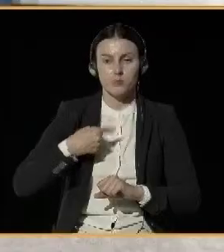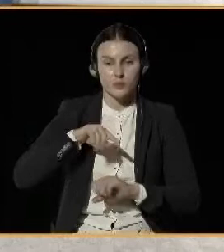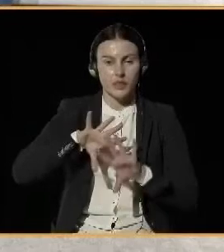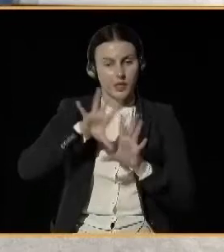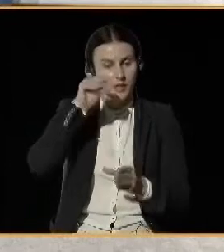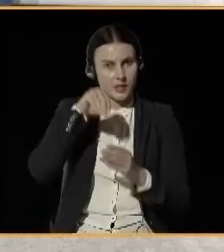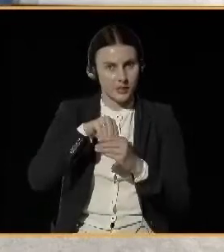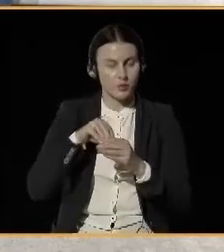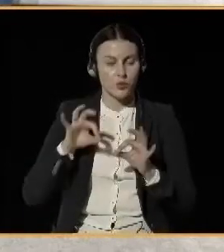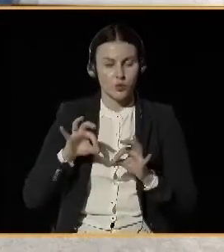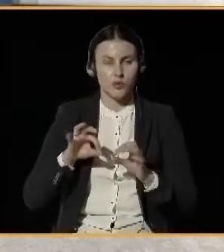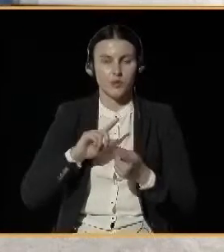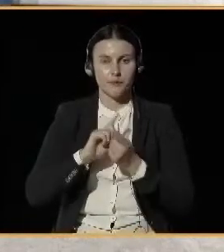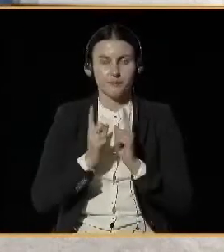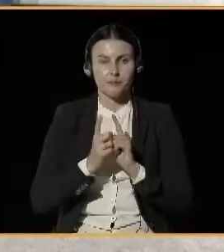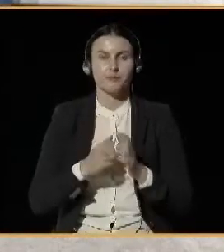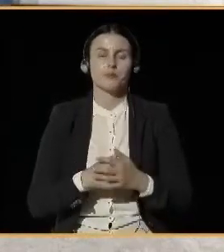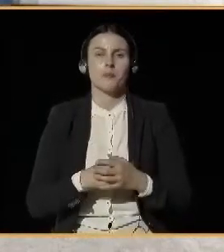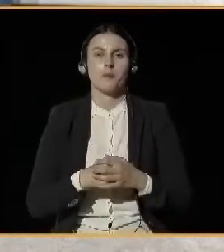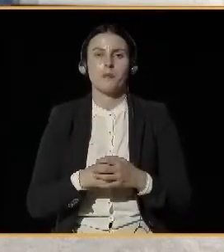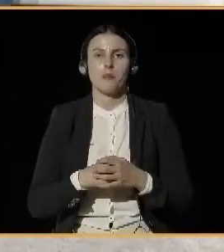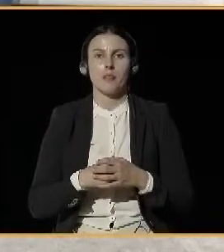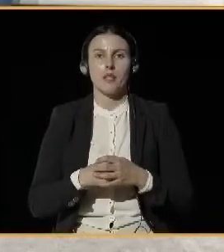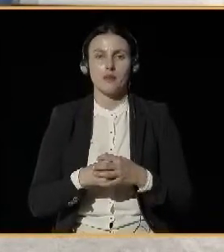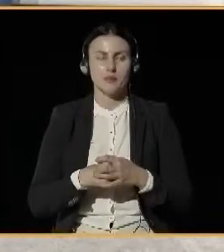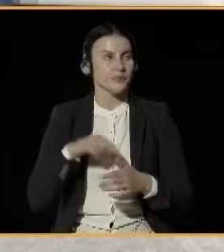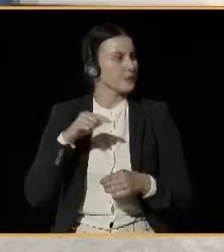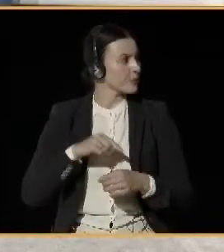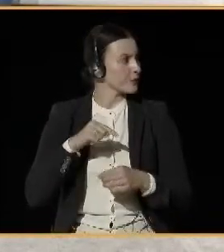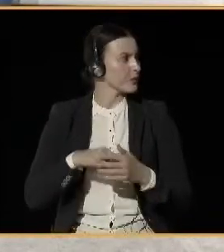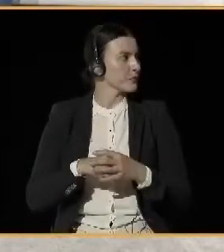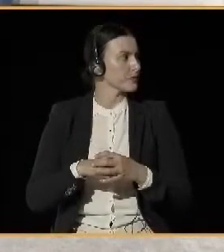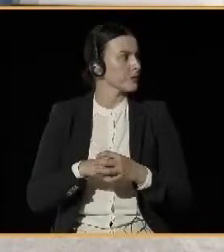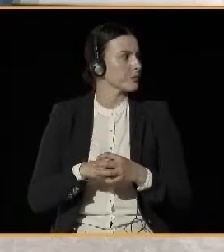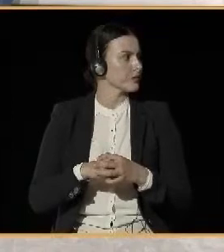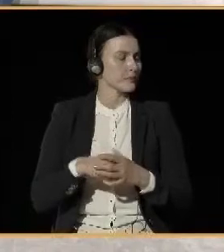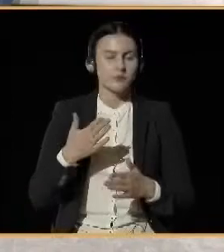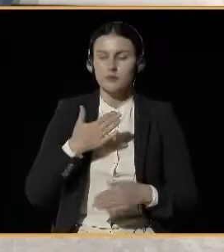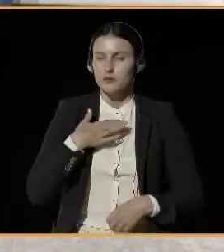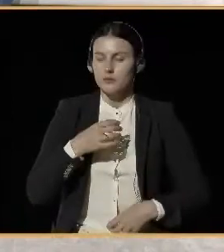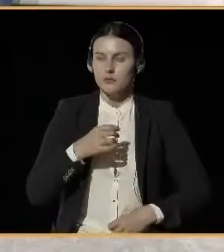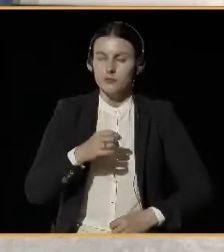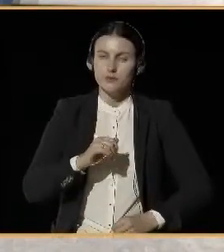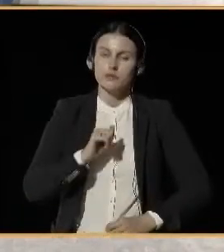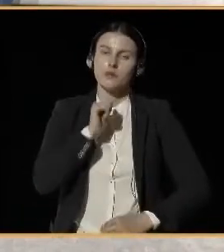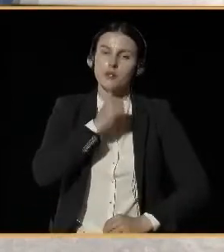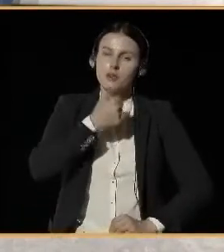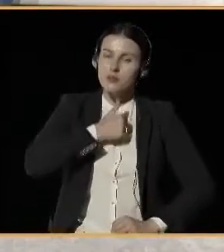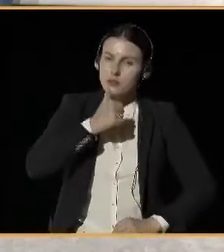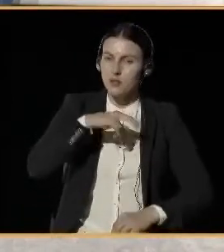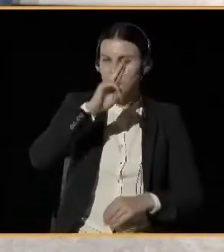we have experts from Iceland from Norway and two experts from Poland. I would like to welcome